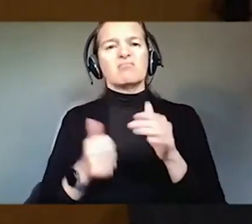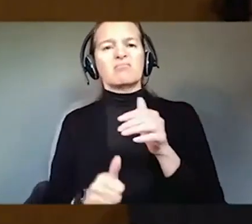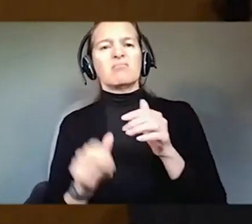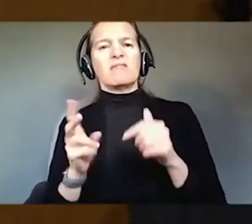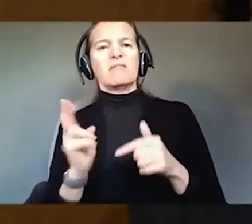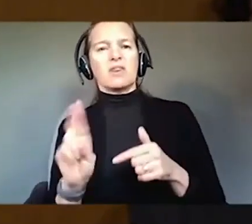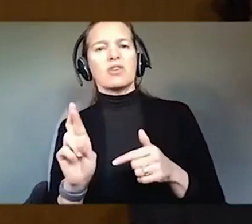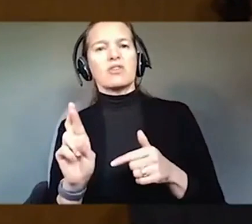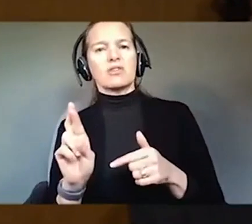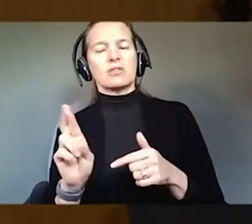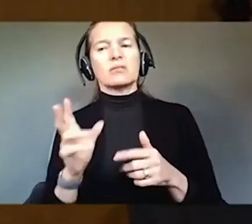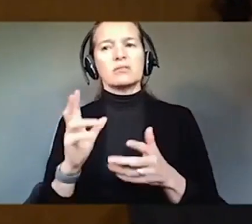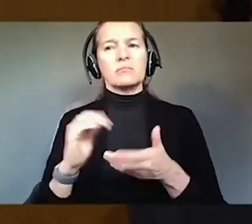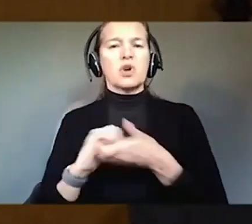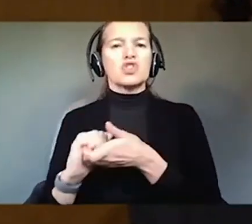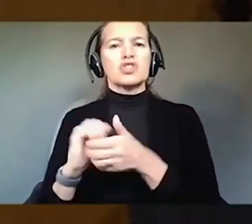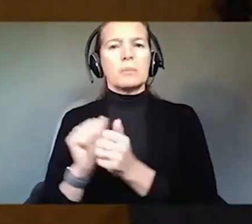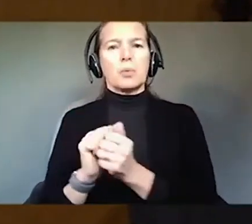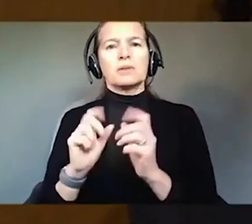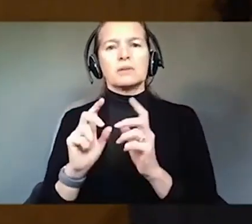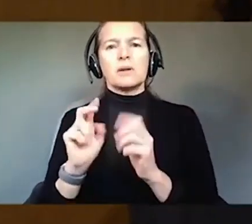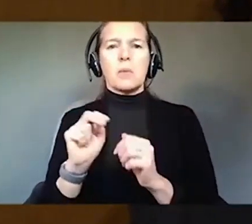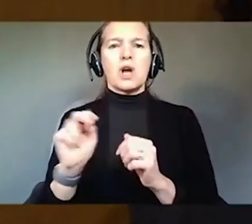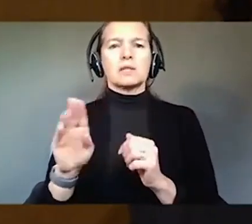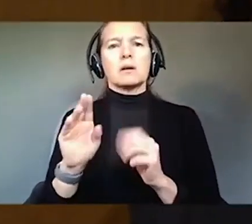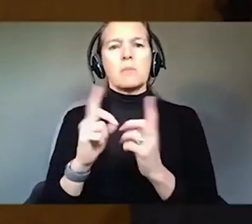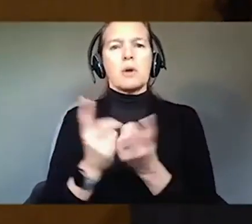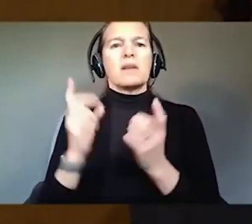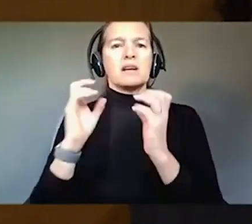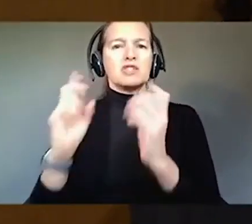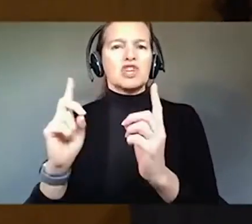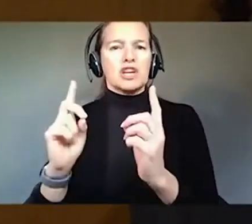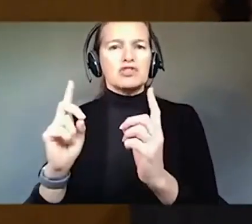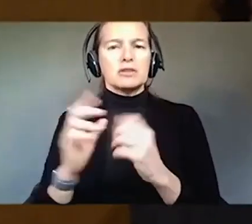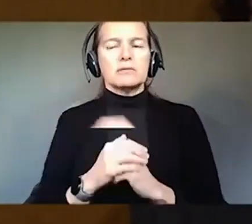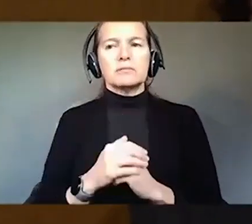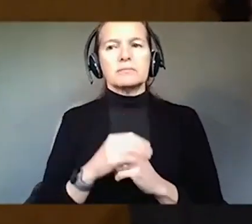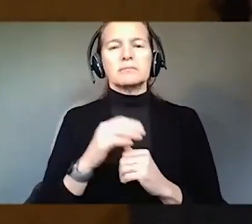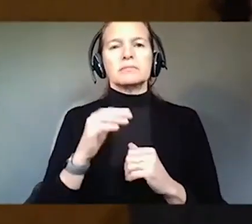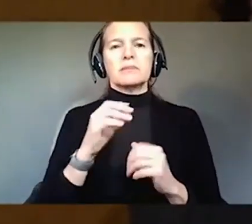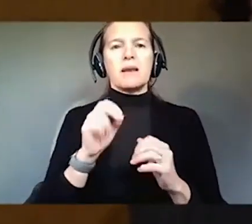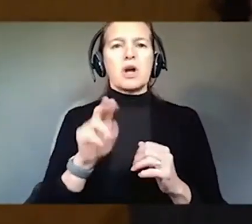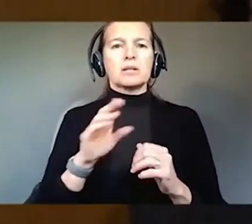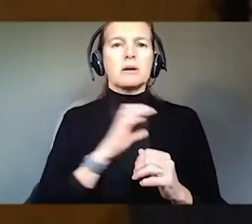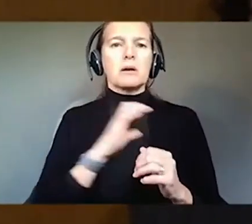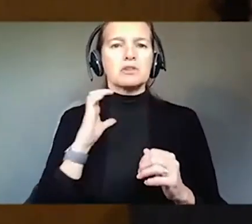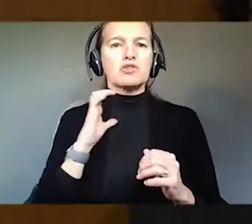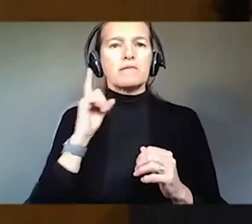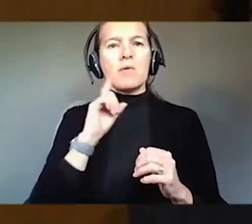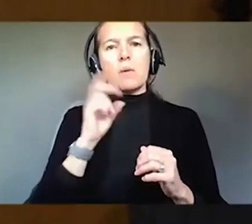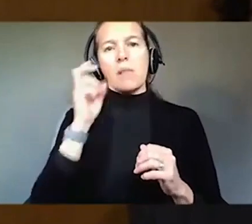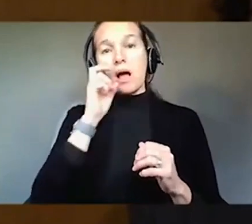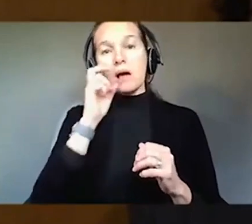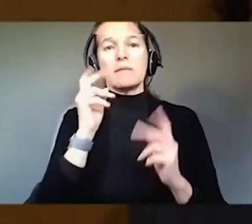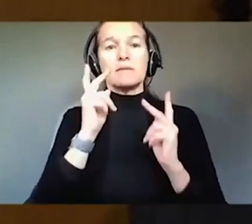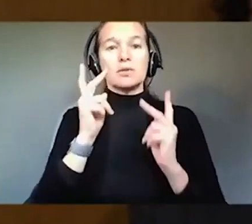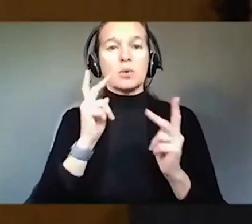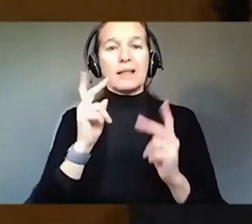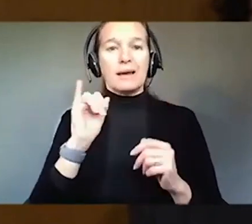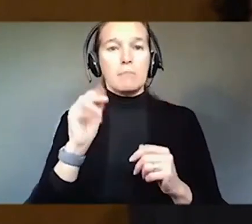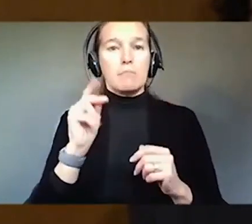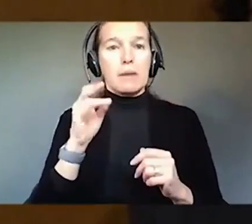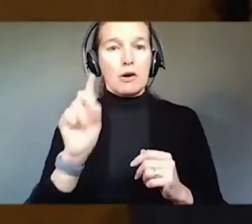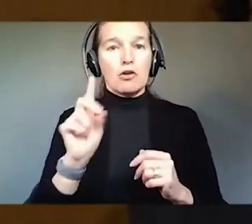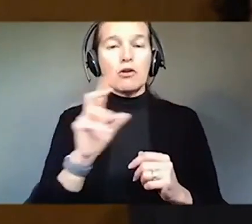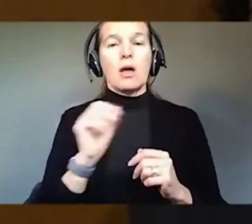through a partnership with the Nebraska Department of Education, Nebraska Commission for the Blind and Visually Impaired and Department of Health and